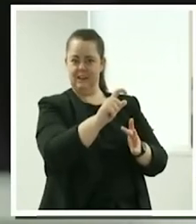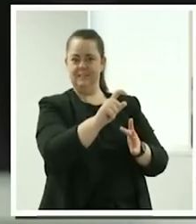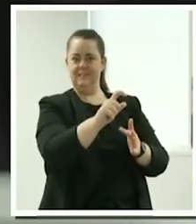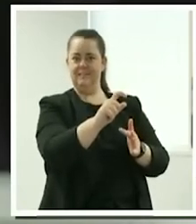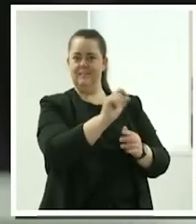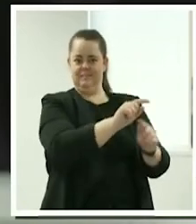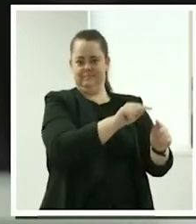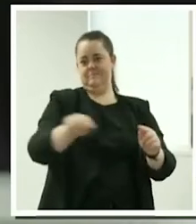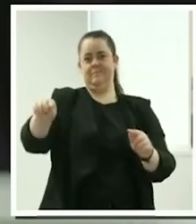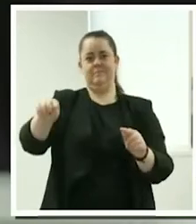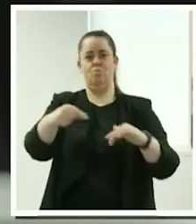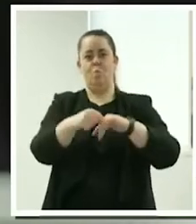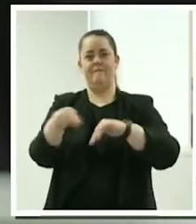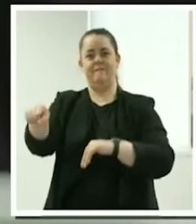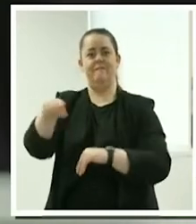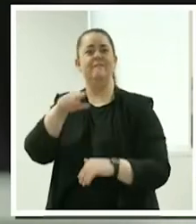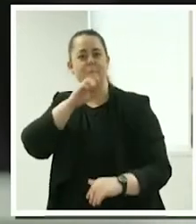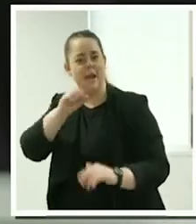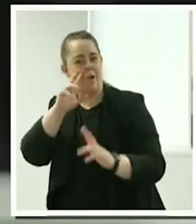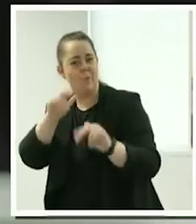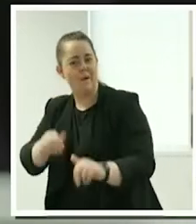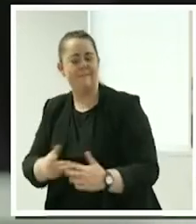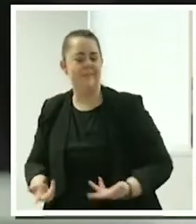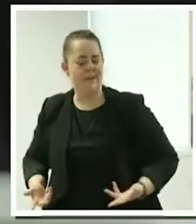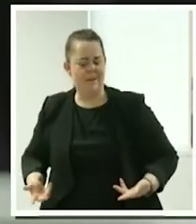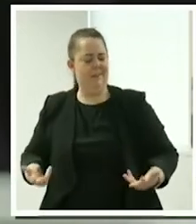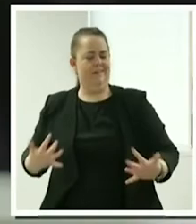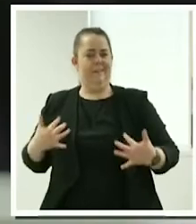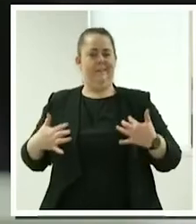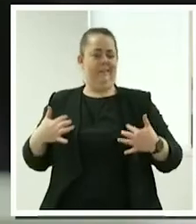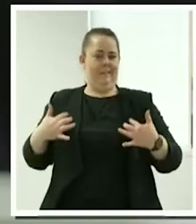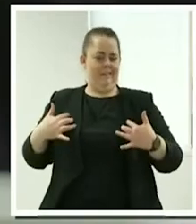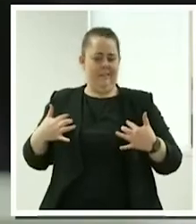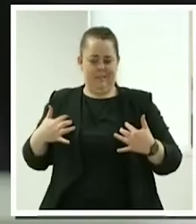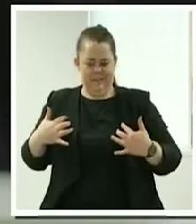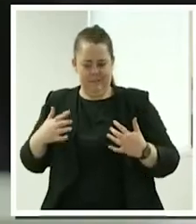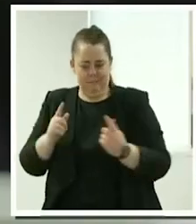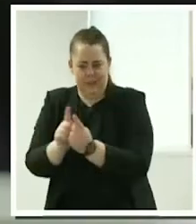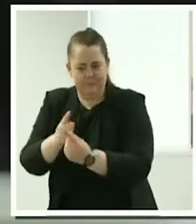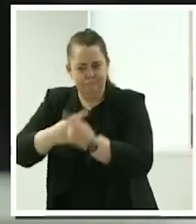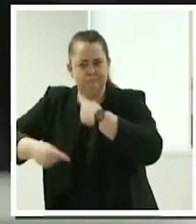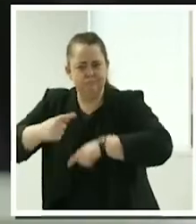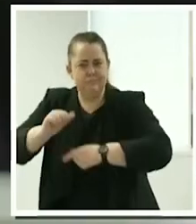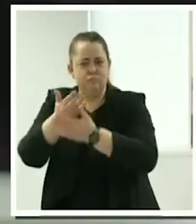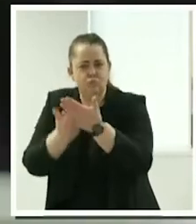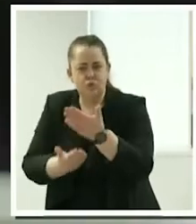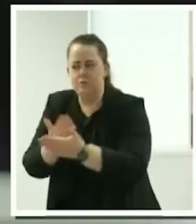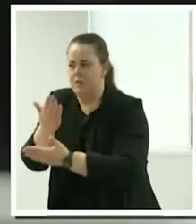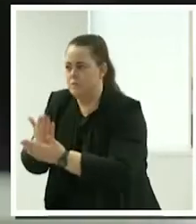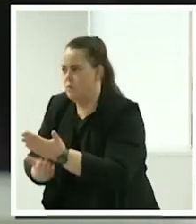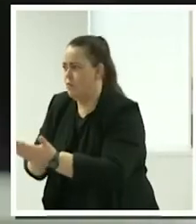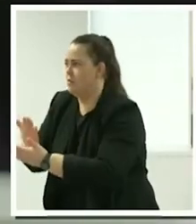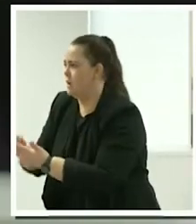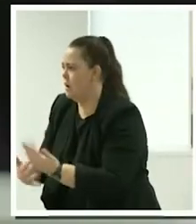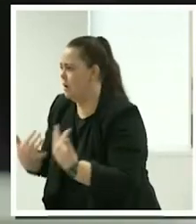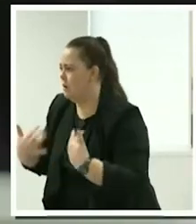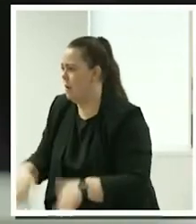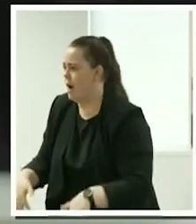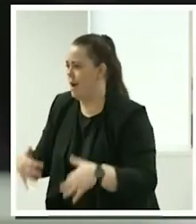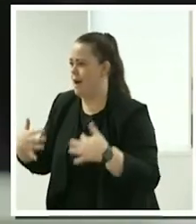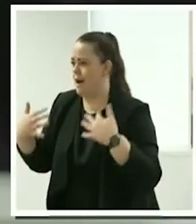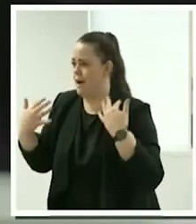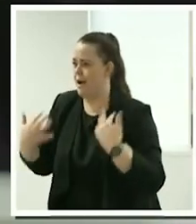how exciting is that to be able to listen to their stories they have so much to tell you